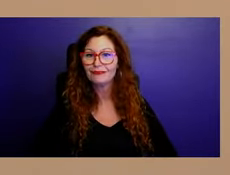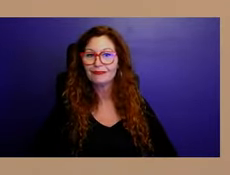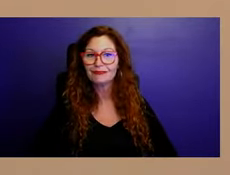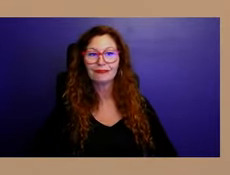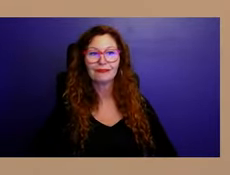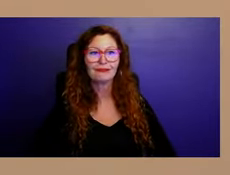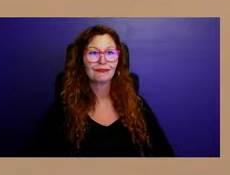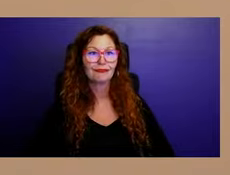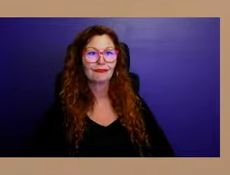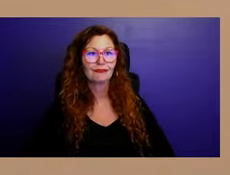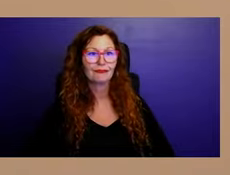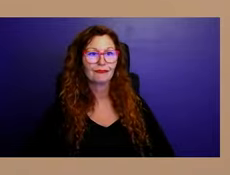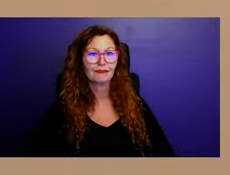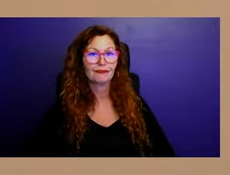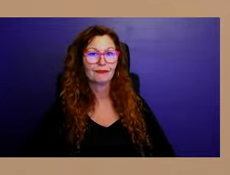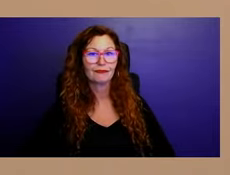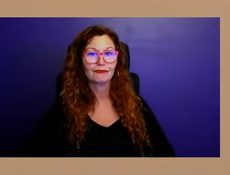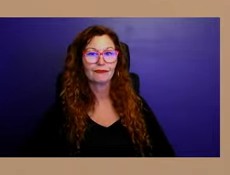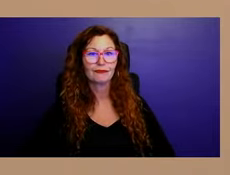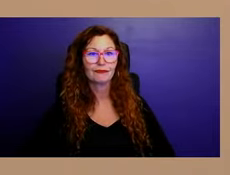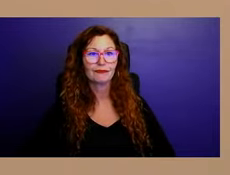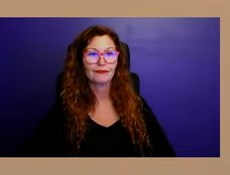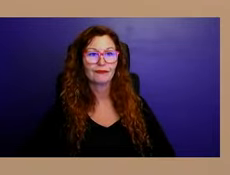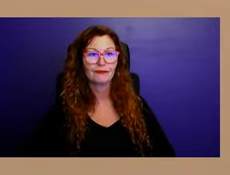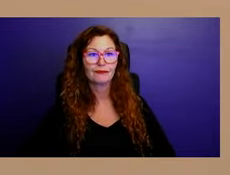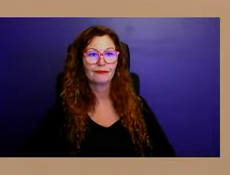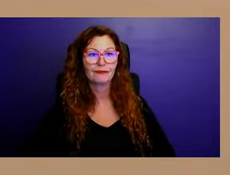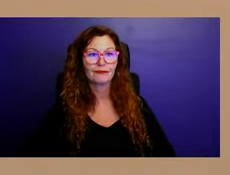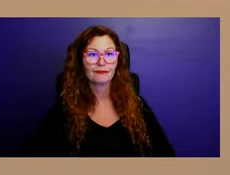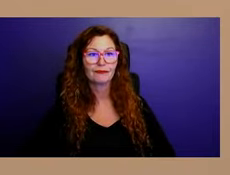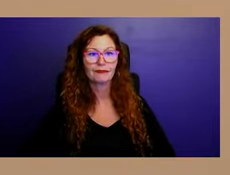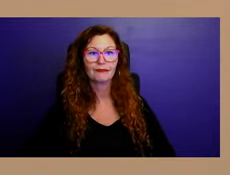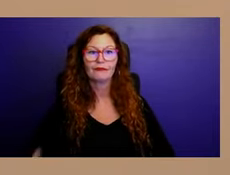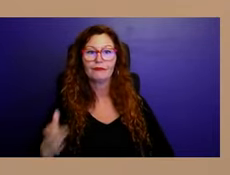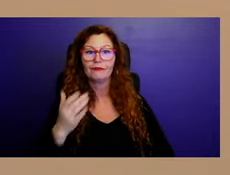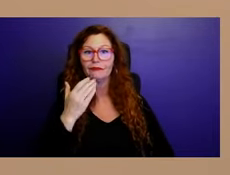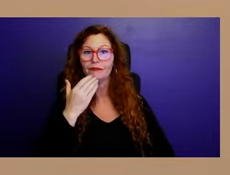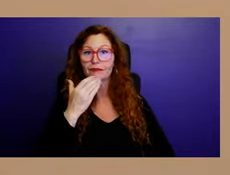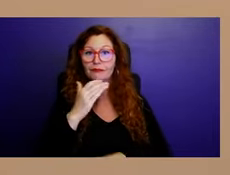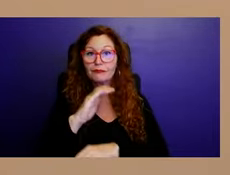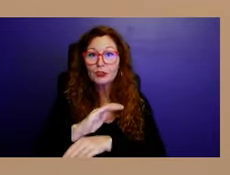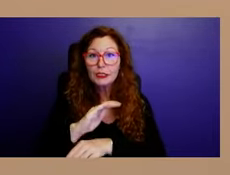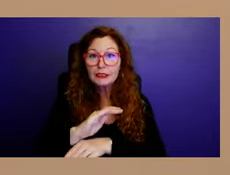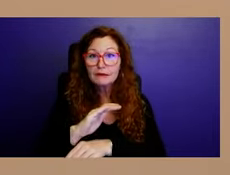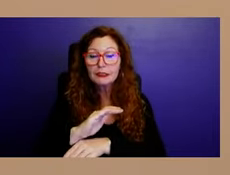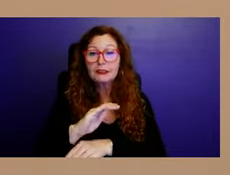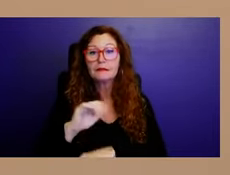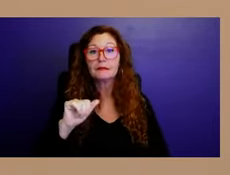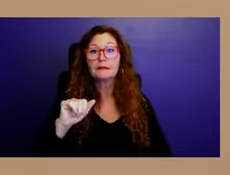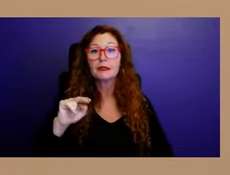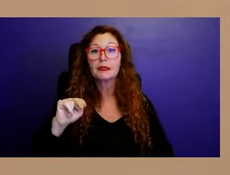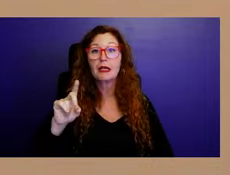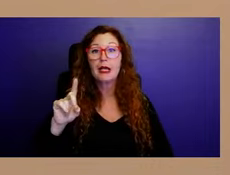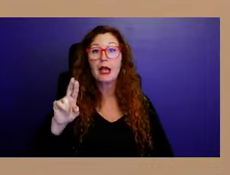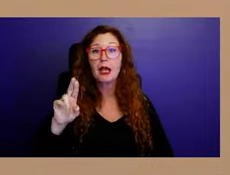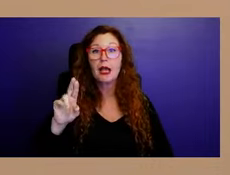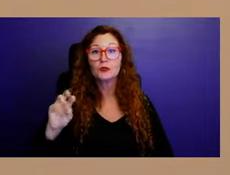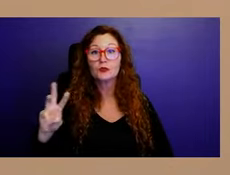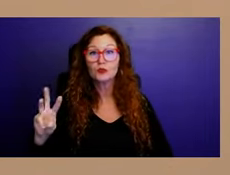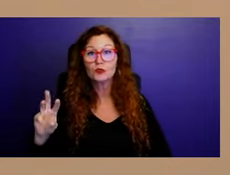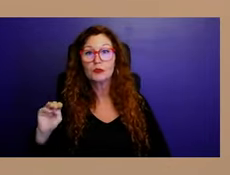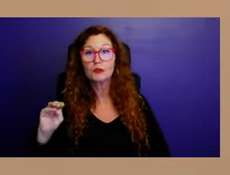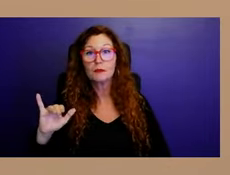All right. good evening, mayor, vice mayor and commissioners. my name is Andrew Meyer, senior planner, and I'll be presenting the Pulte Cottage District requests.